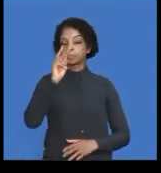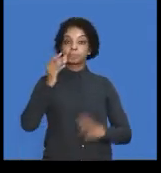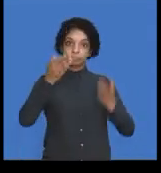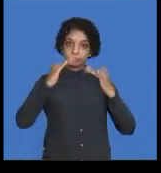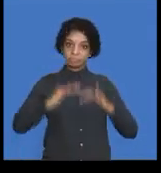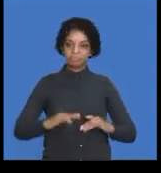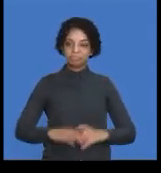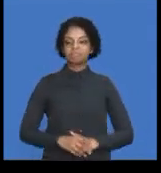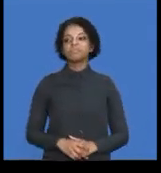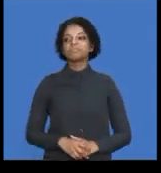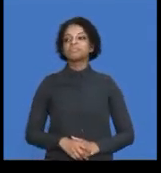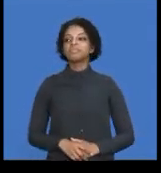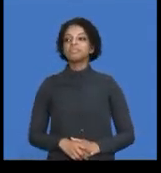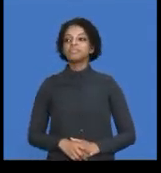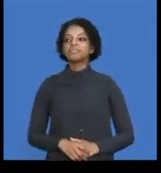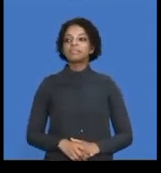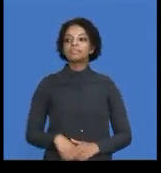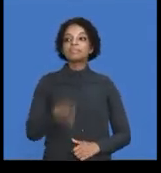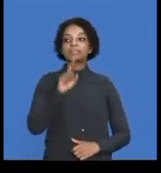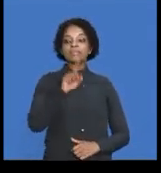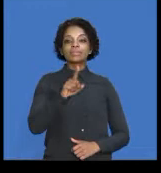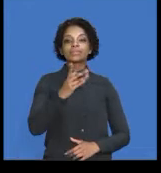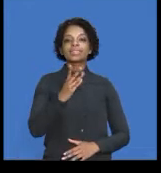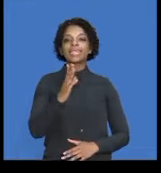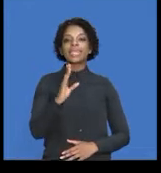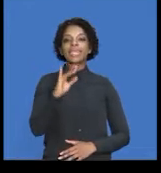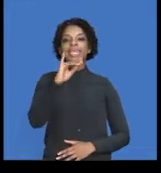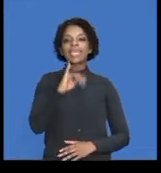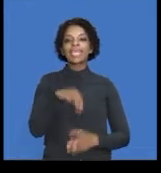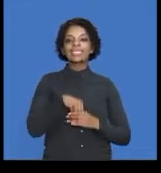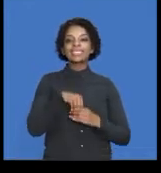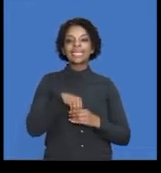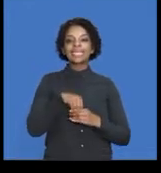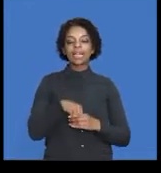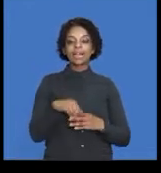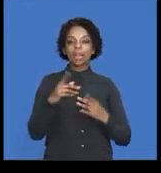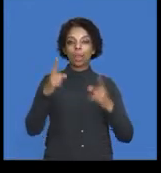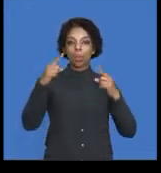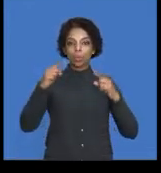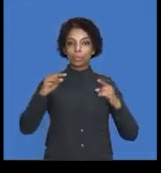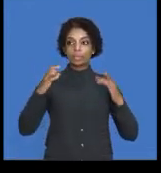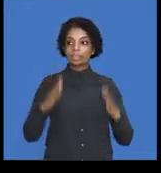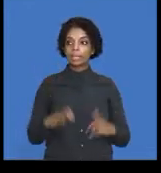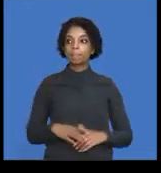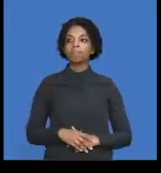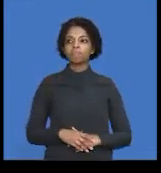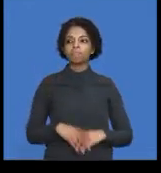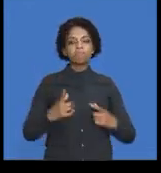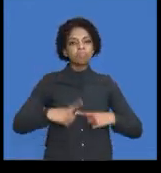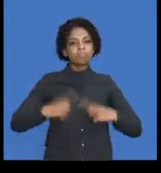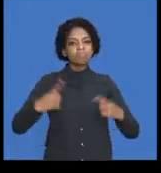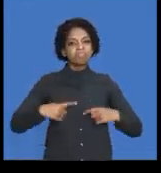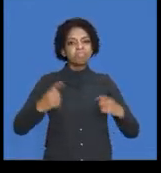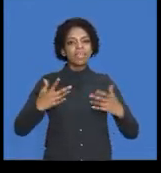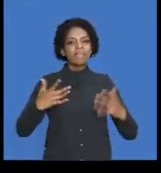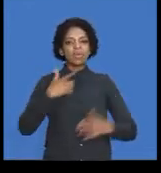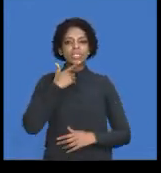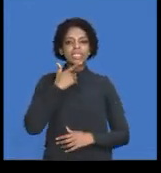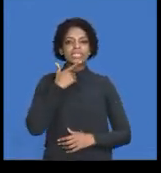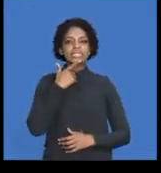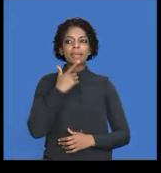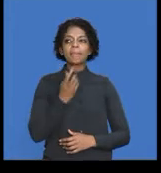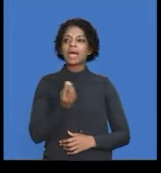As the internal auditor, you discover that actual motor vehicle expenses for December were 9,600.